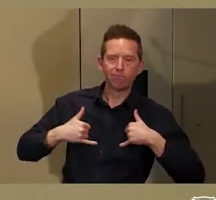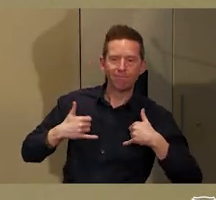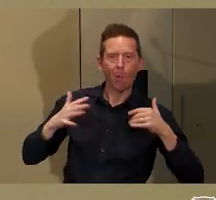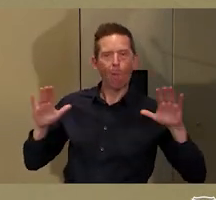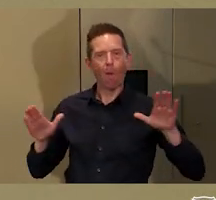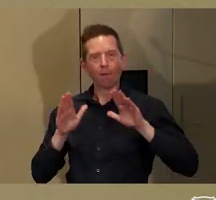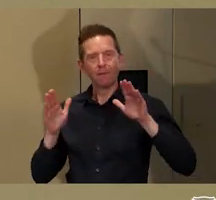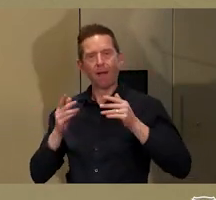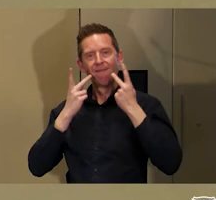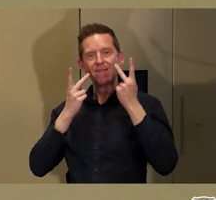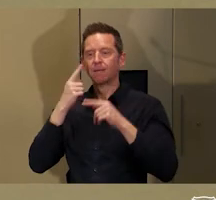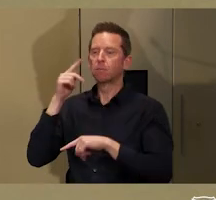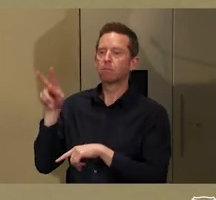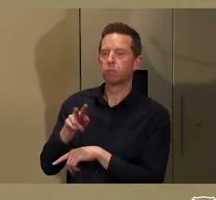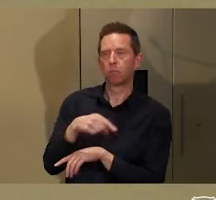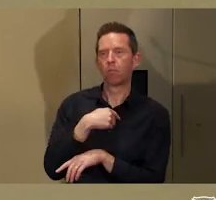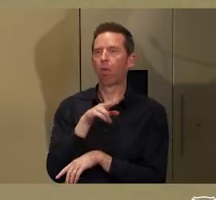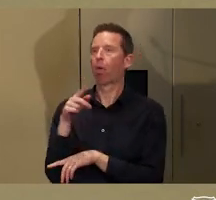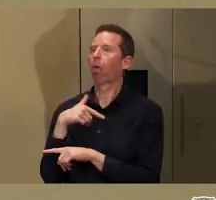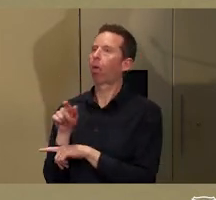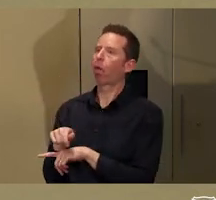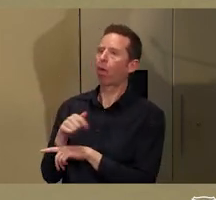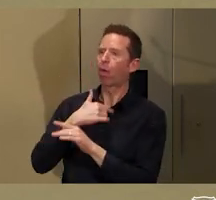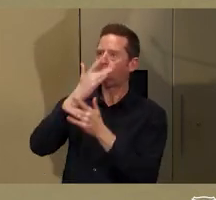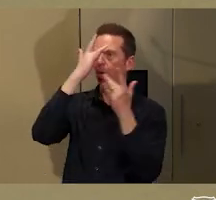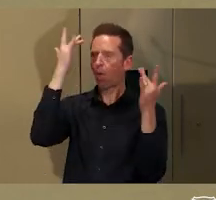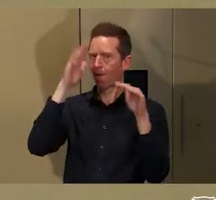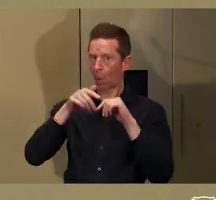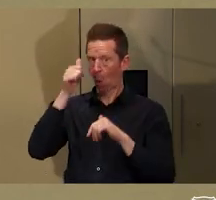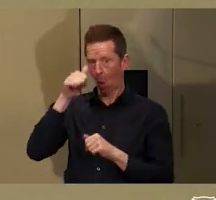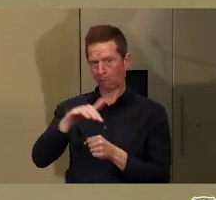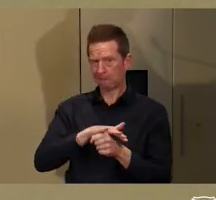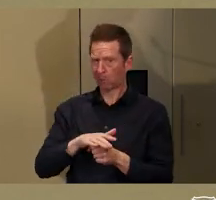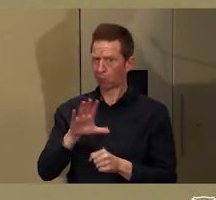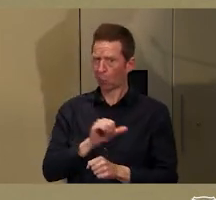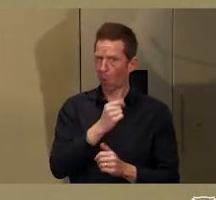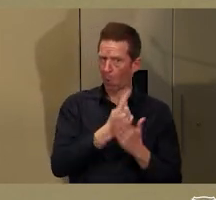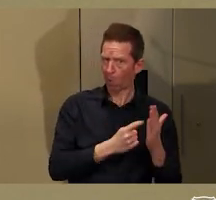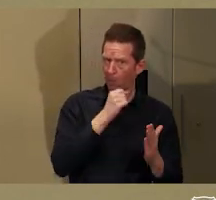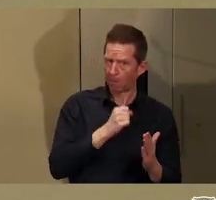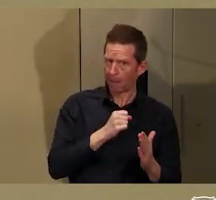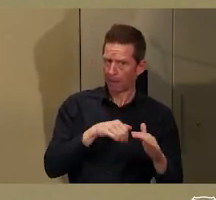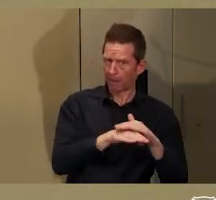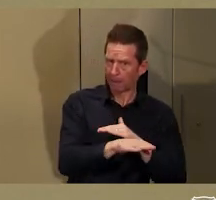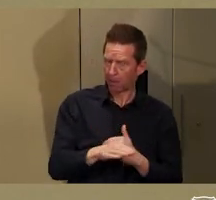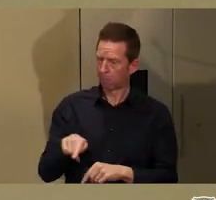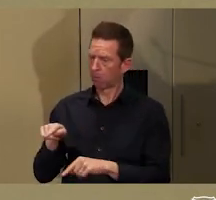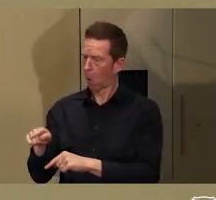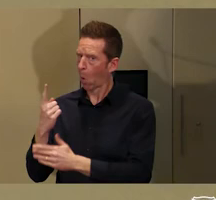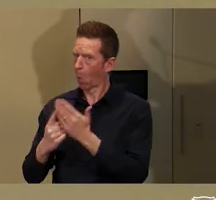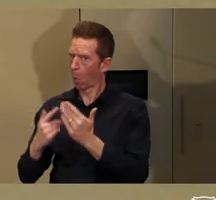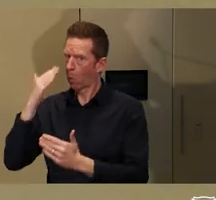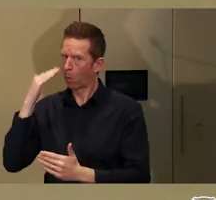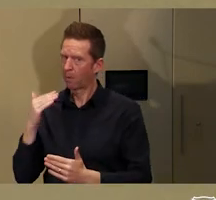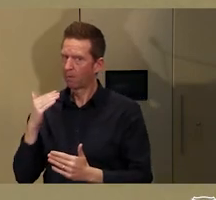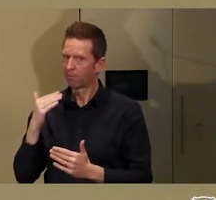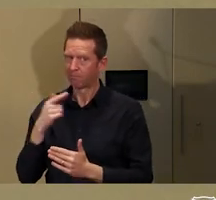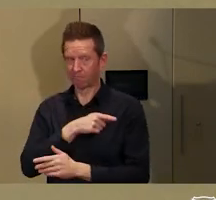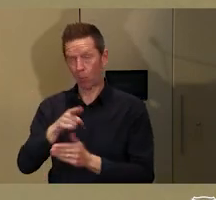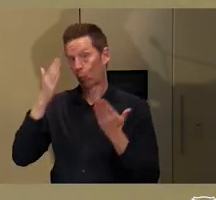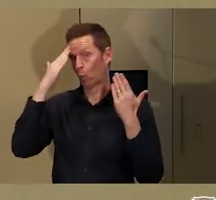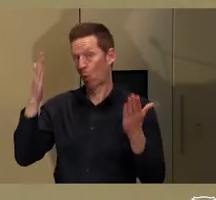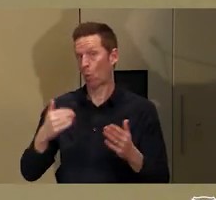my feeling is that most visitors who go to Uluru get